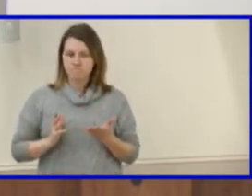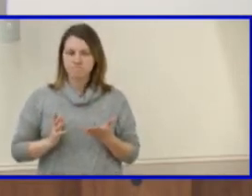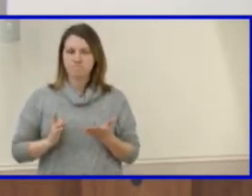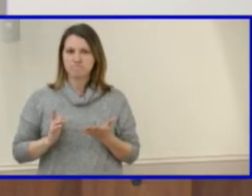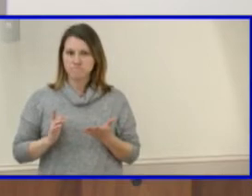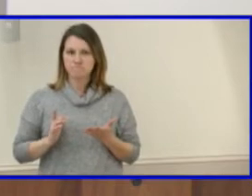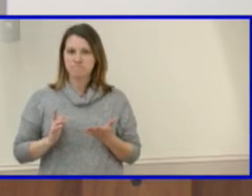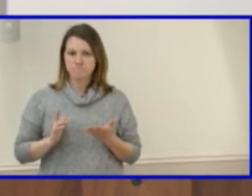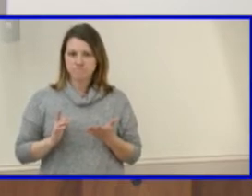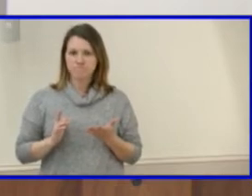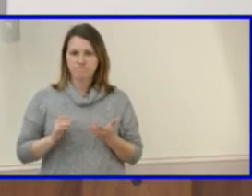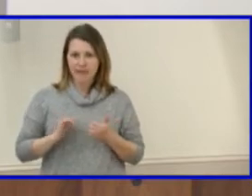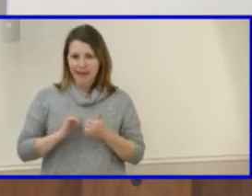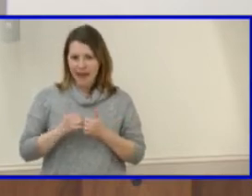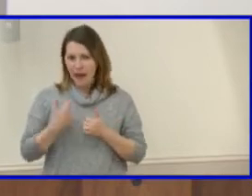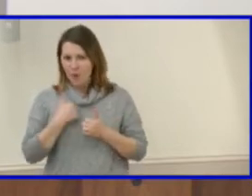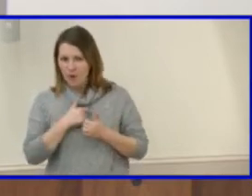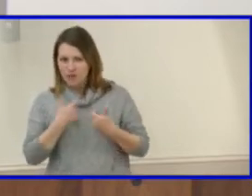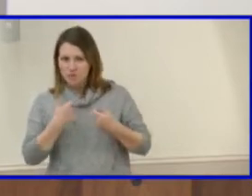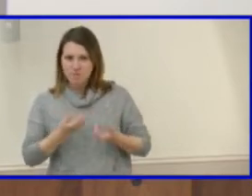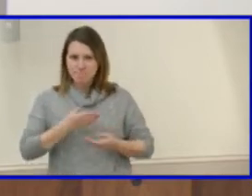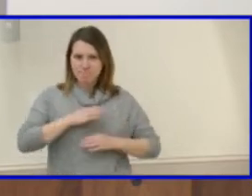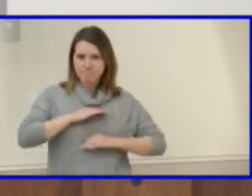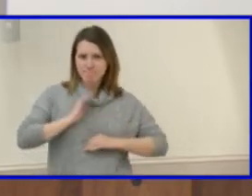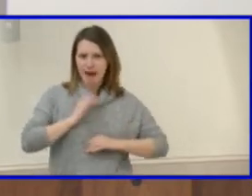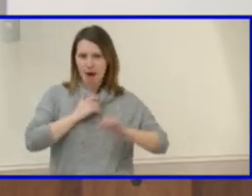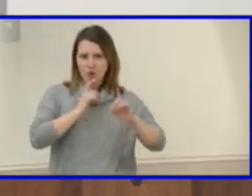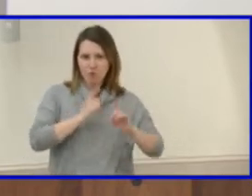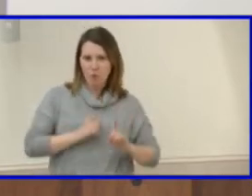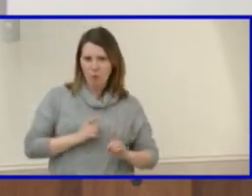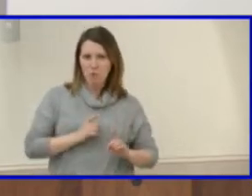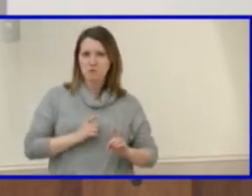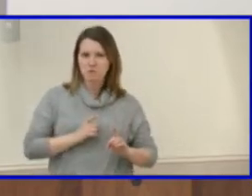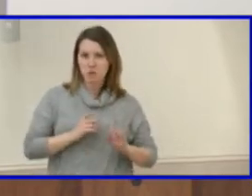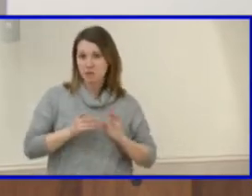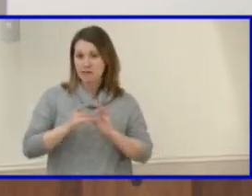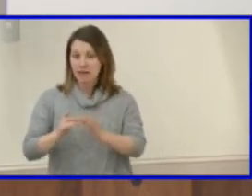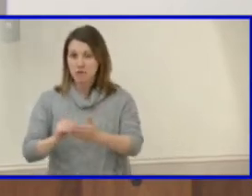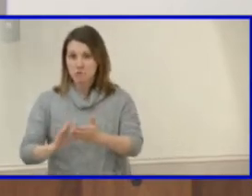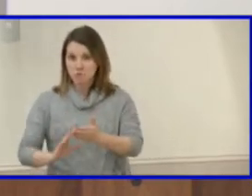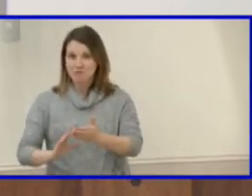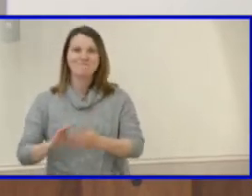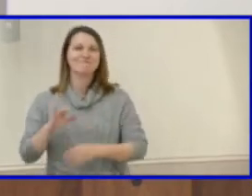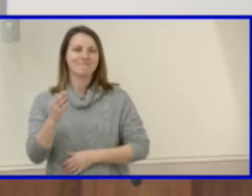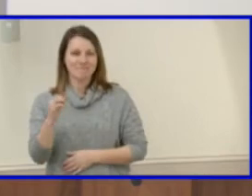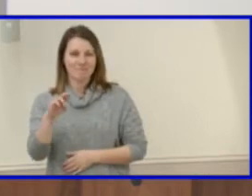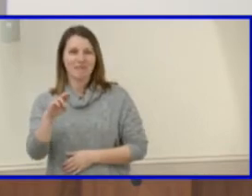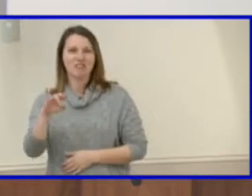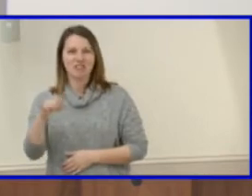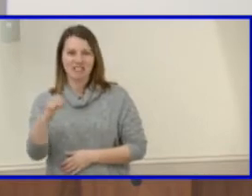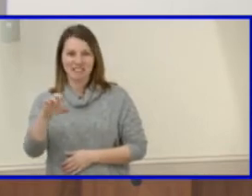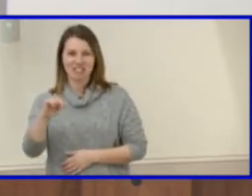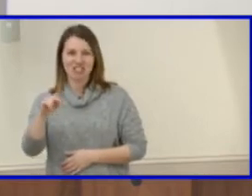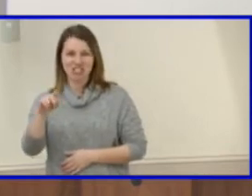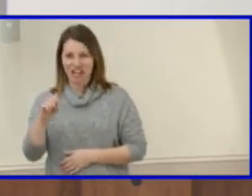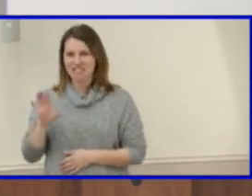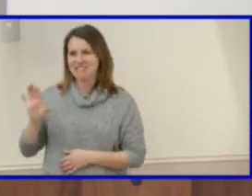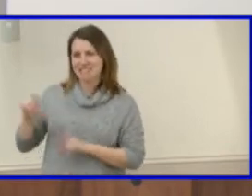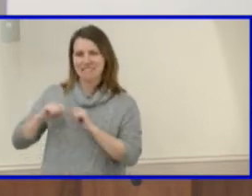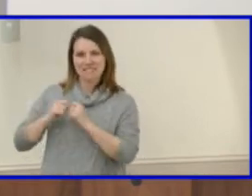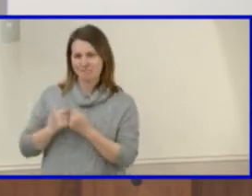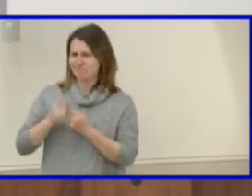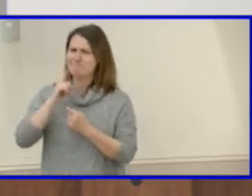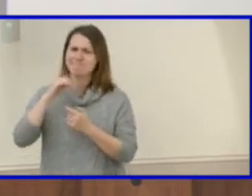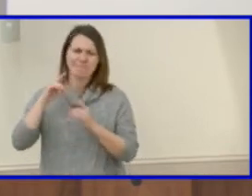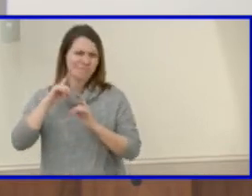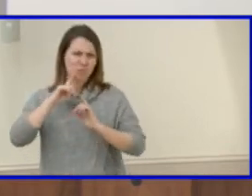meet our goals and outcomes related to students. And Mr. Jenks and his team have been very responsive